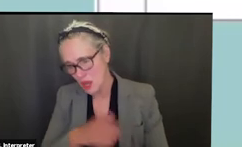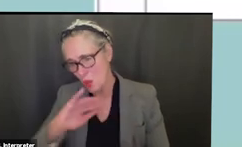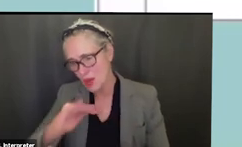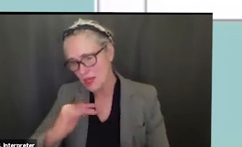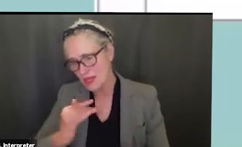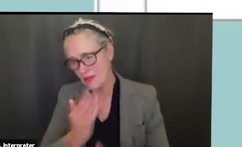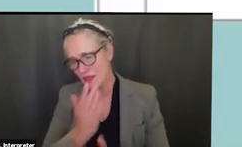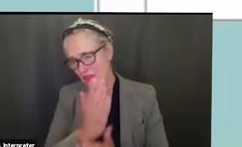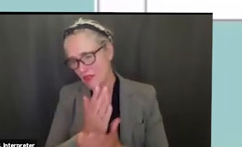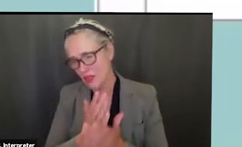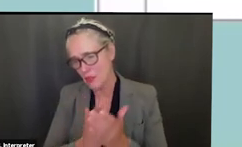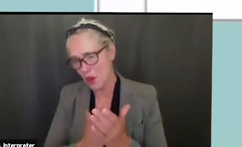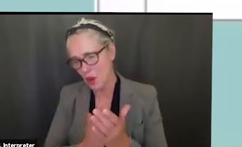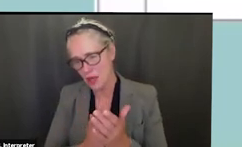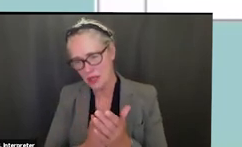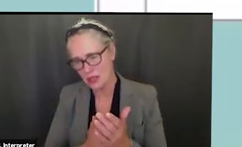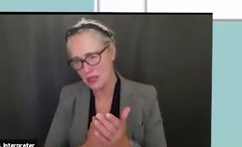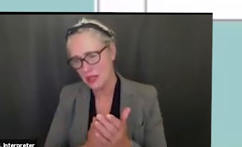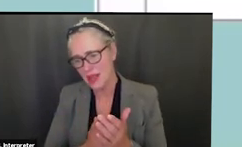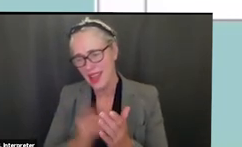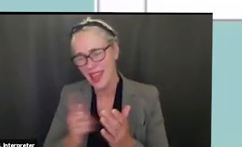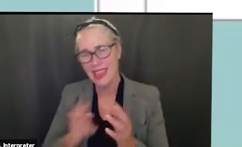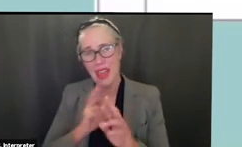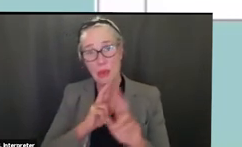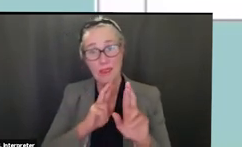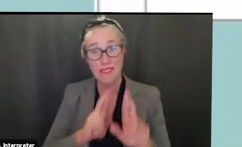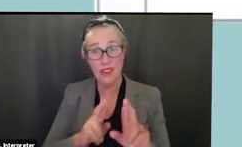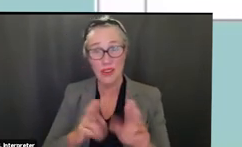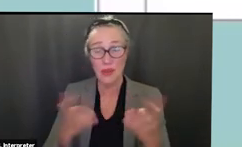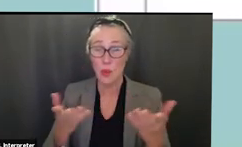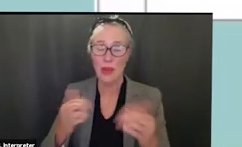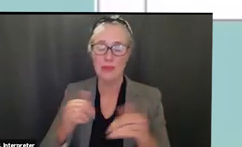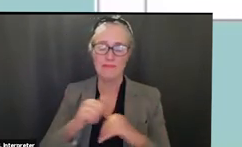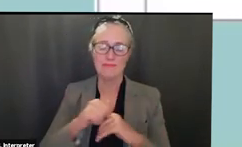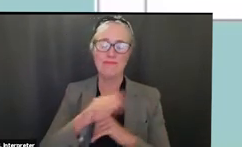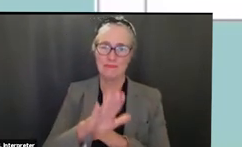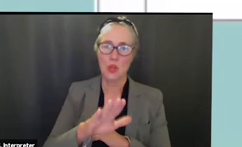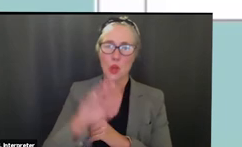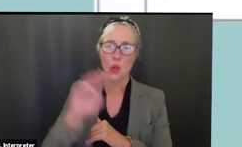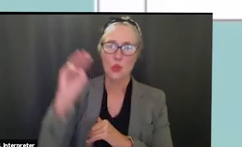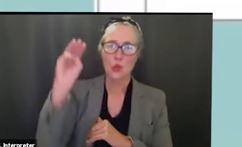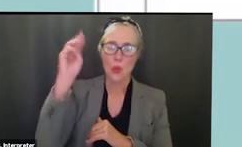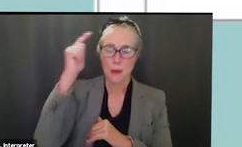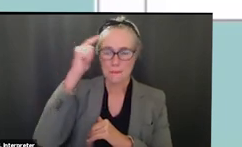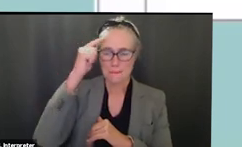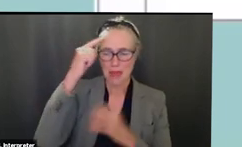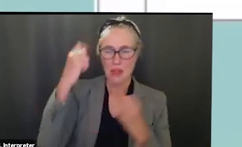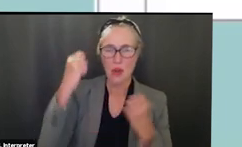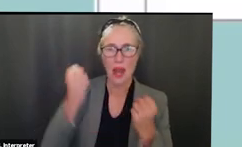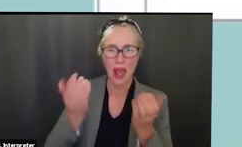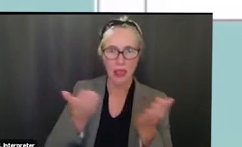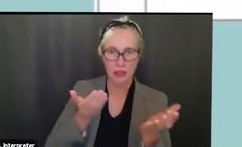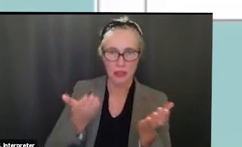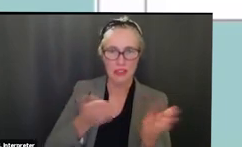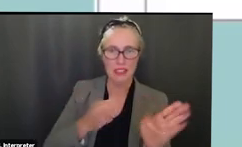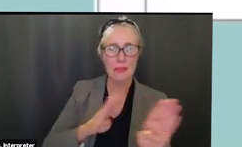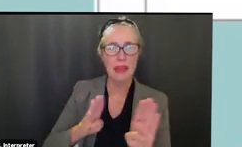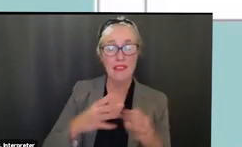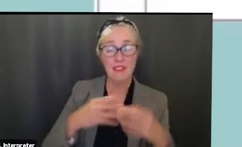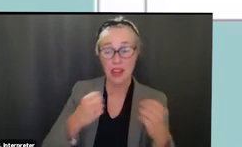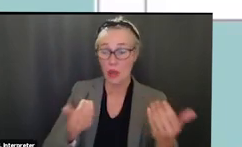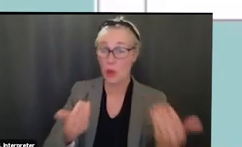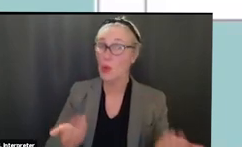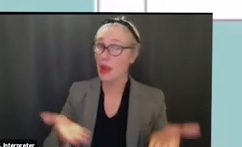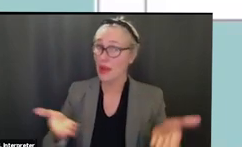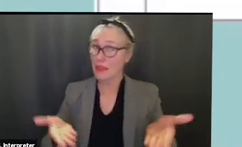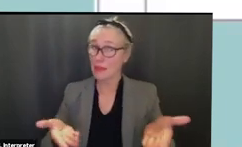the referral to um mental health services or behavioral health and as you know we have those on our campuses